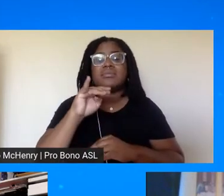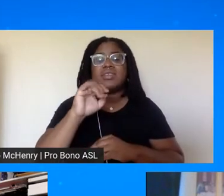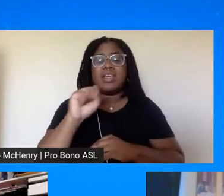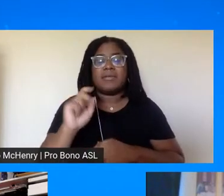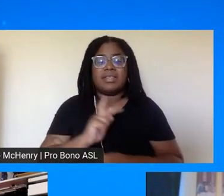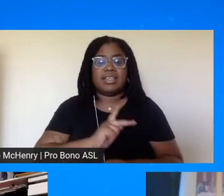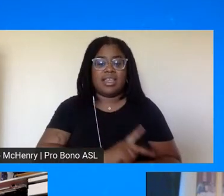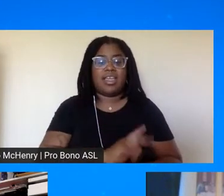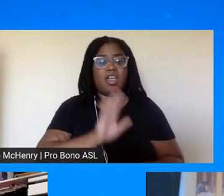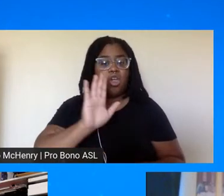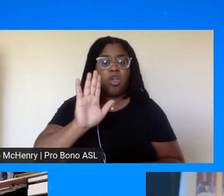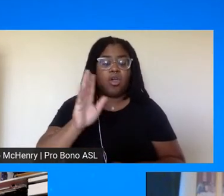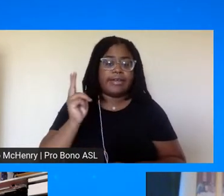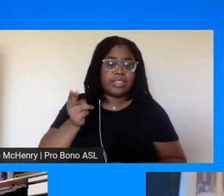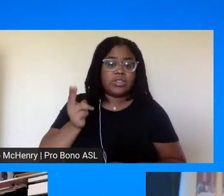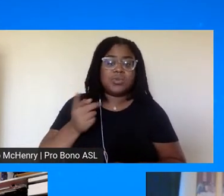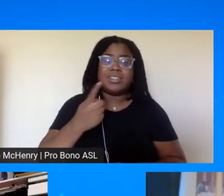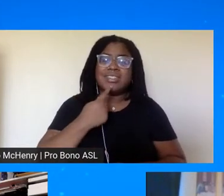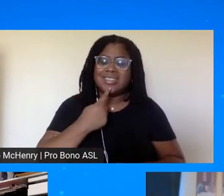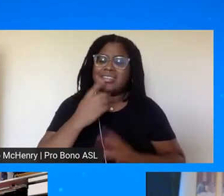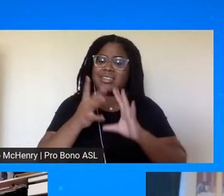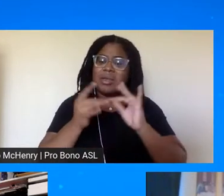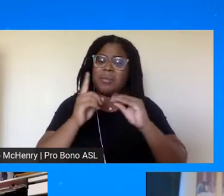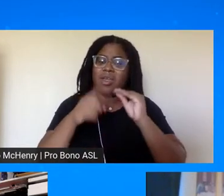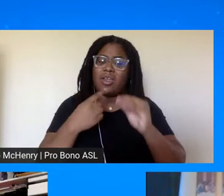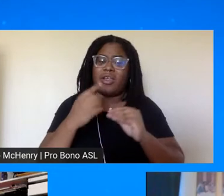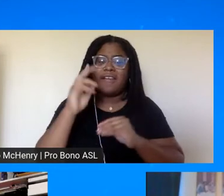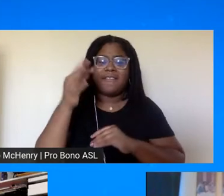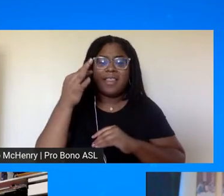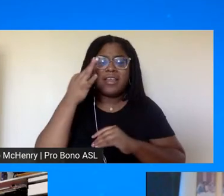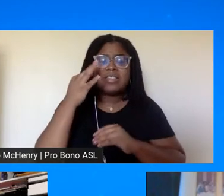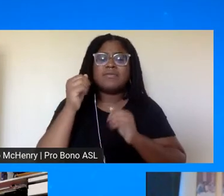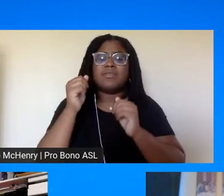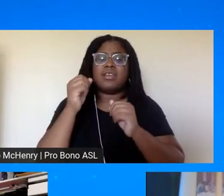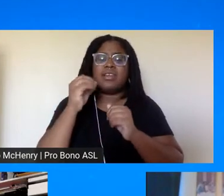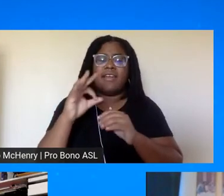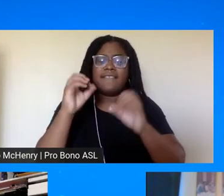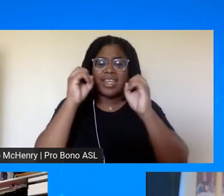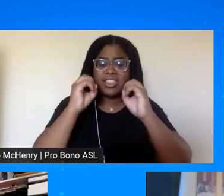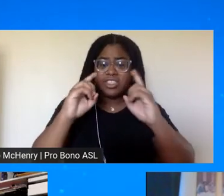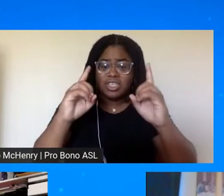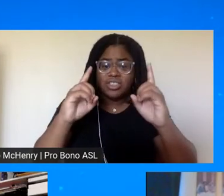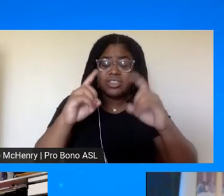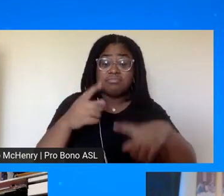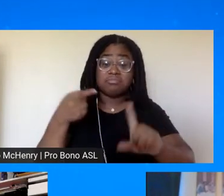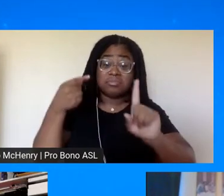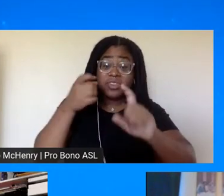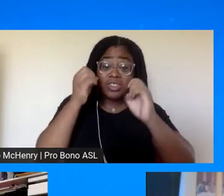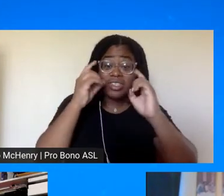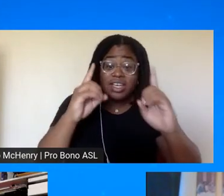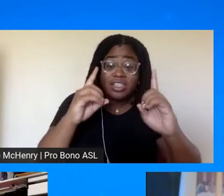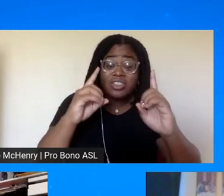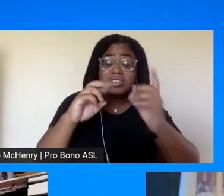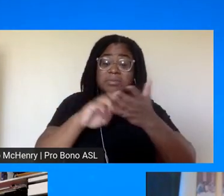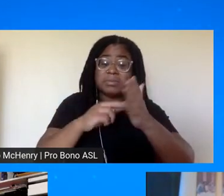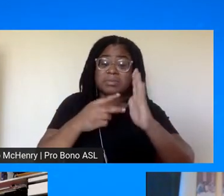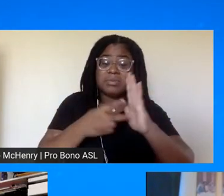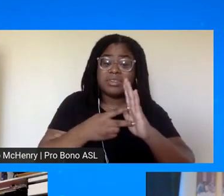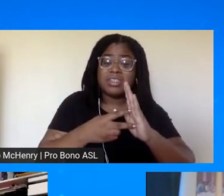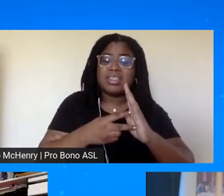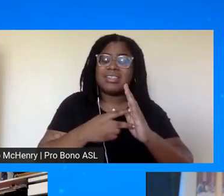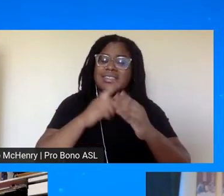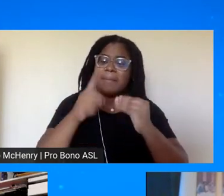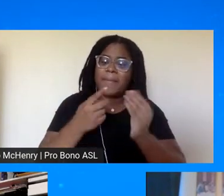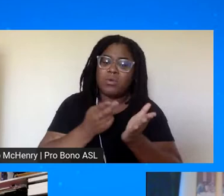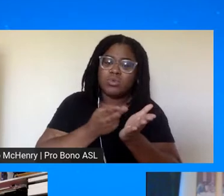at her intellectual history she talks about the philosophy of education and her belief was that the purpose of education ought to be to convey truth